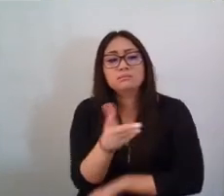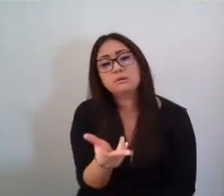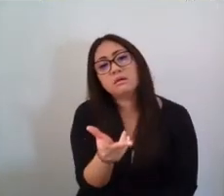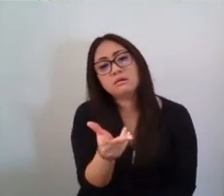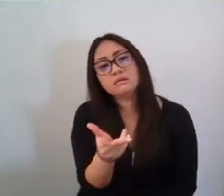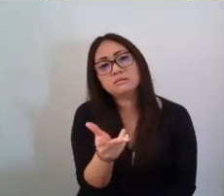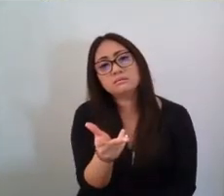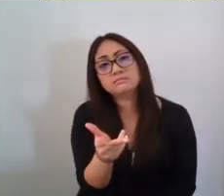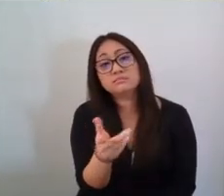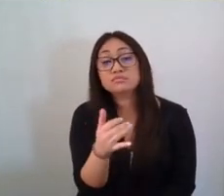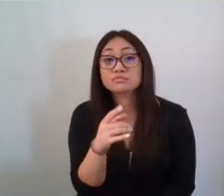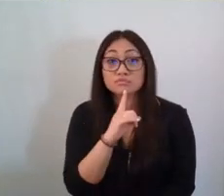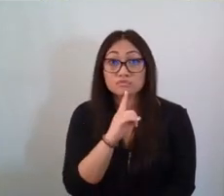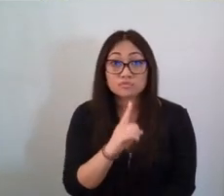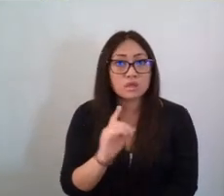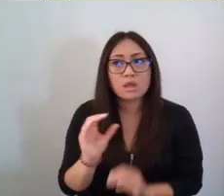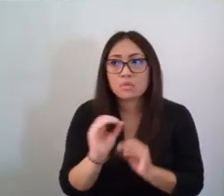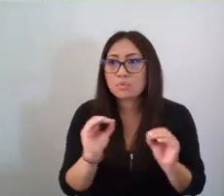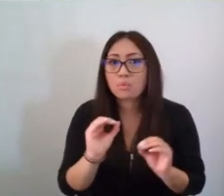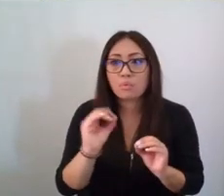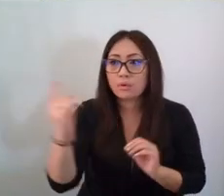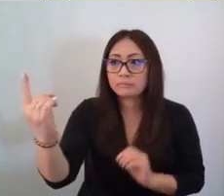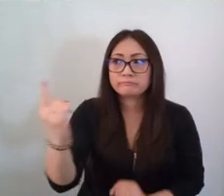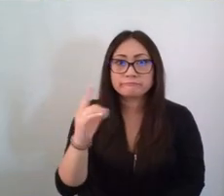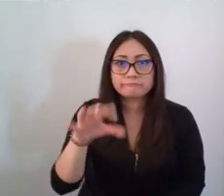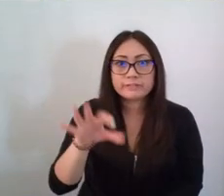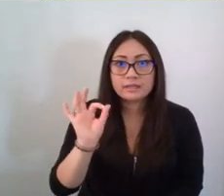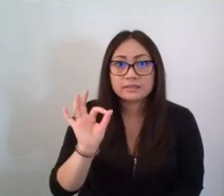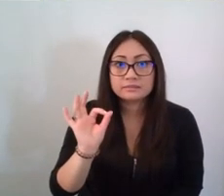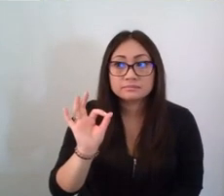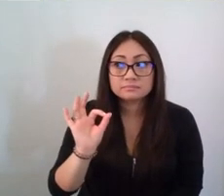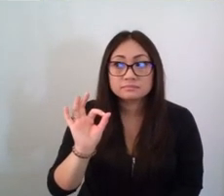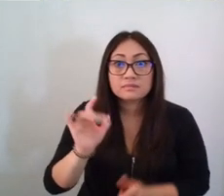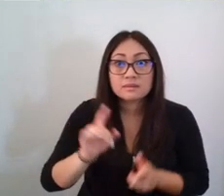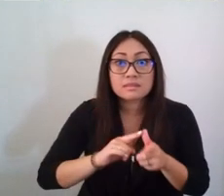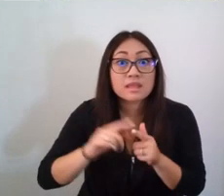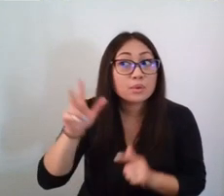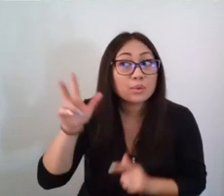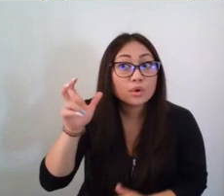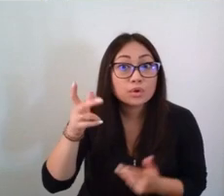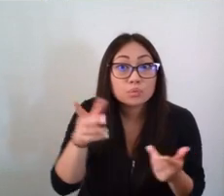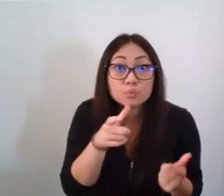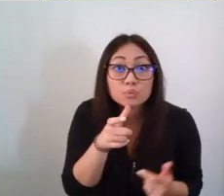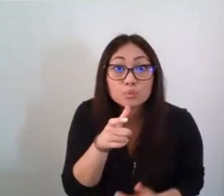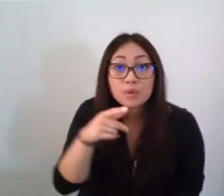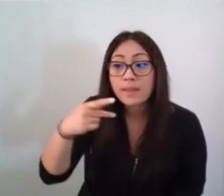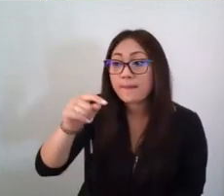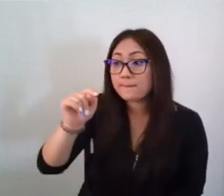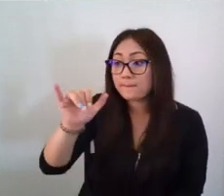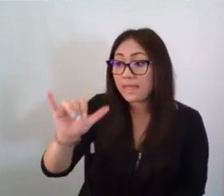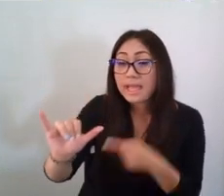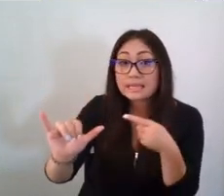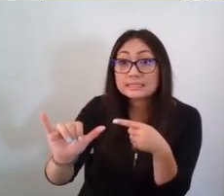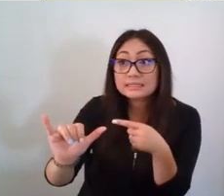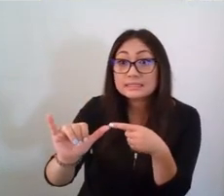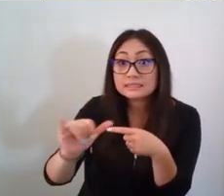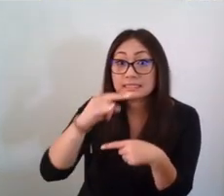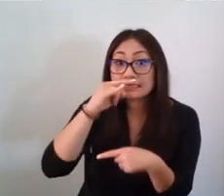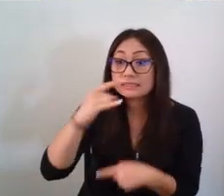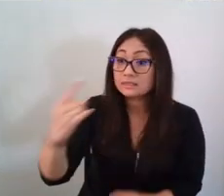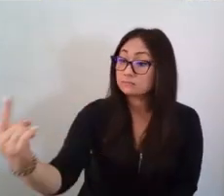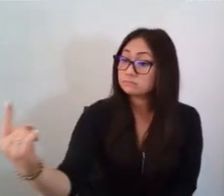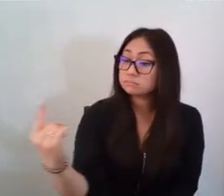find him. But then he heard a noise. He flashed on his headlights and saw Patty, one of the children that he usually took to school.